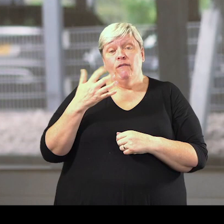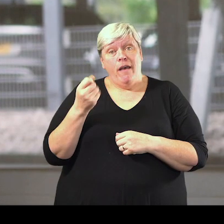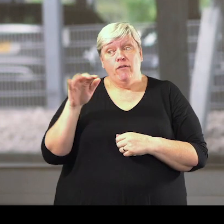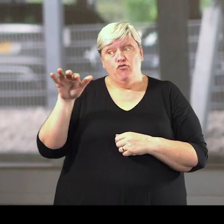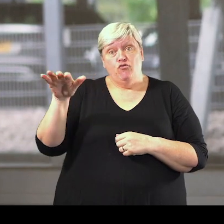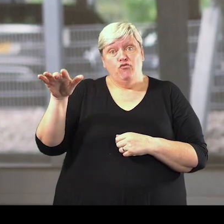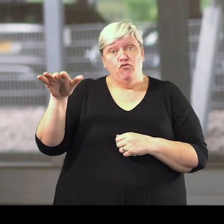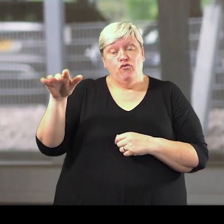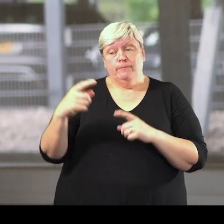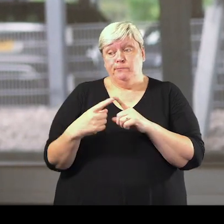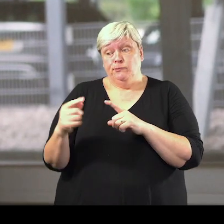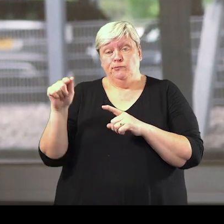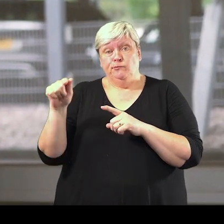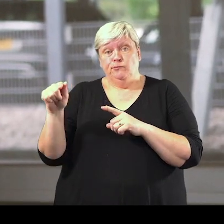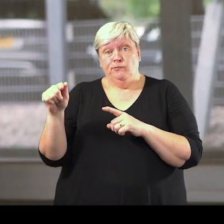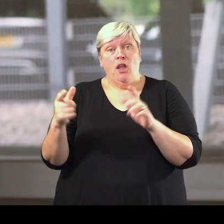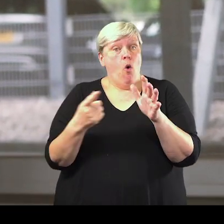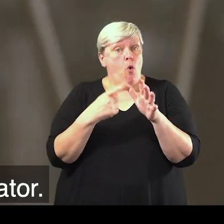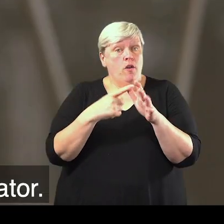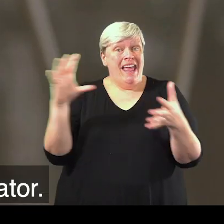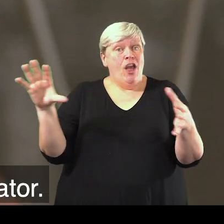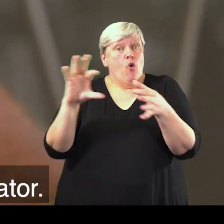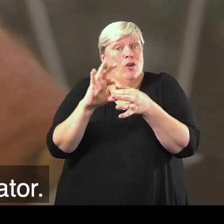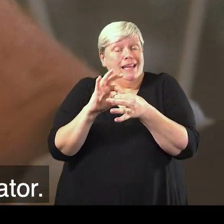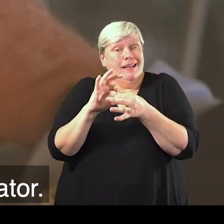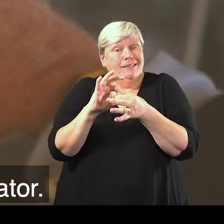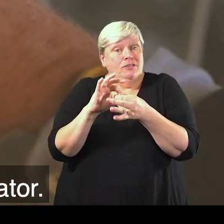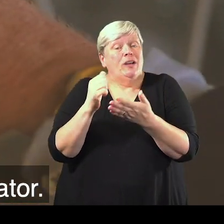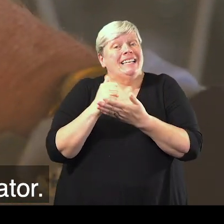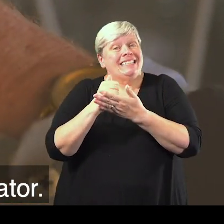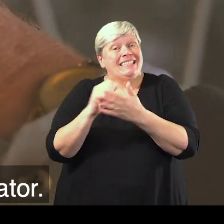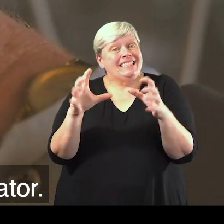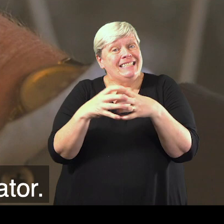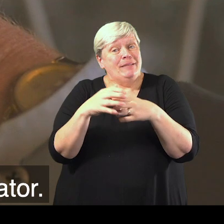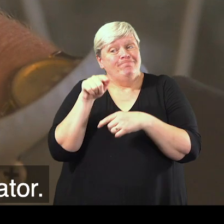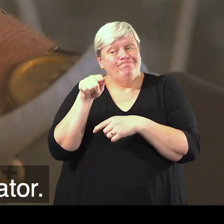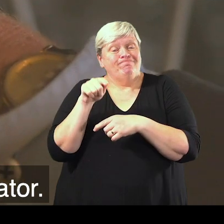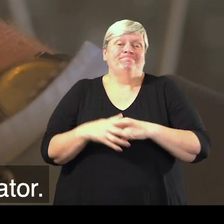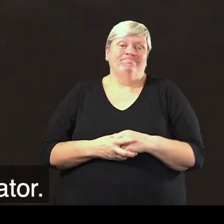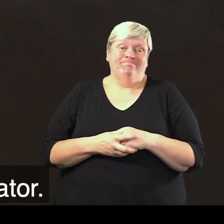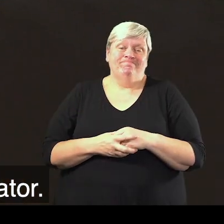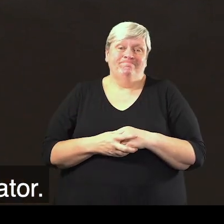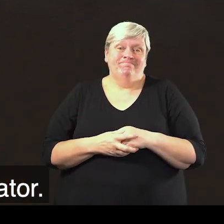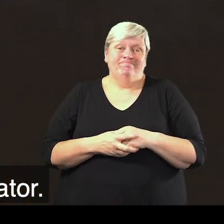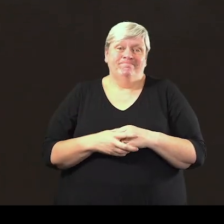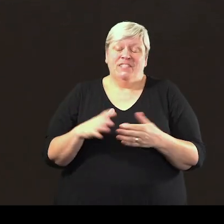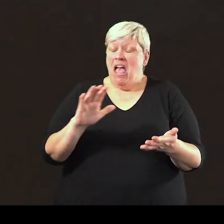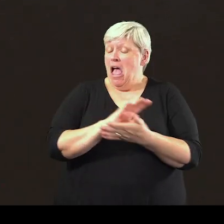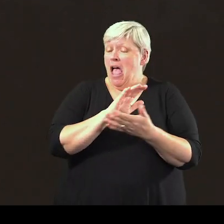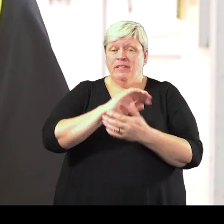Assistance telephones are located close by which automatically connect you with the assistance operator.